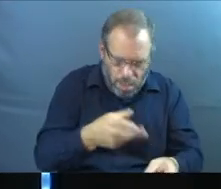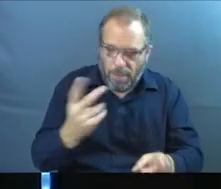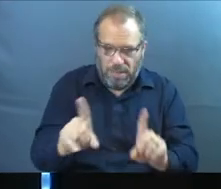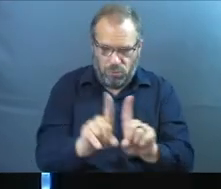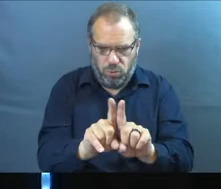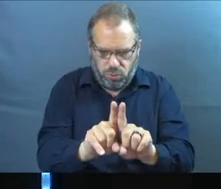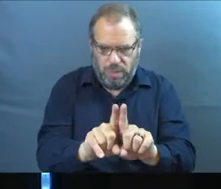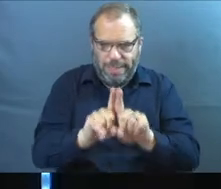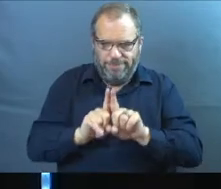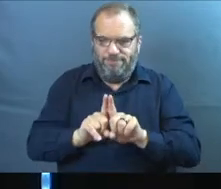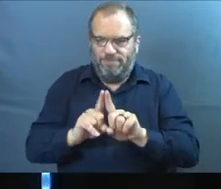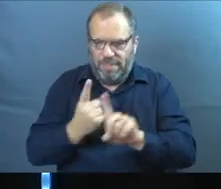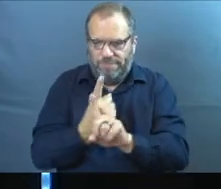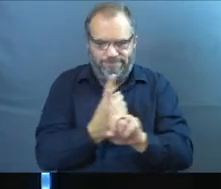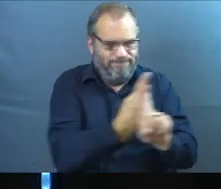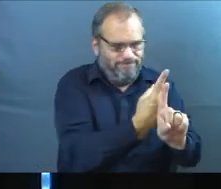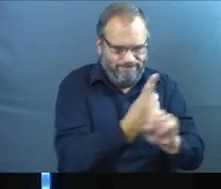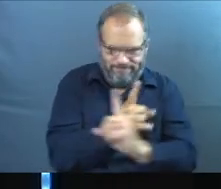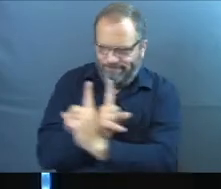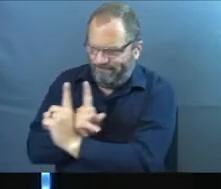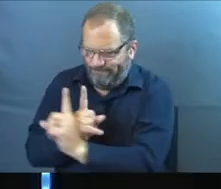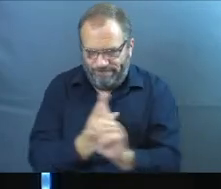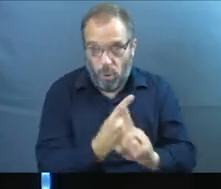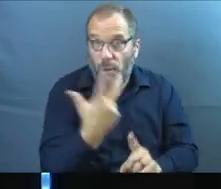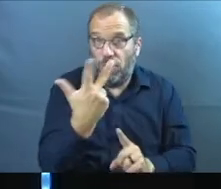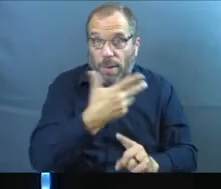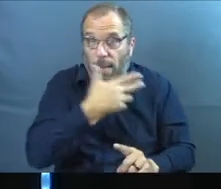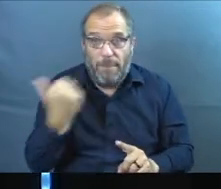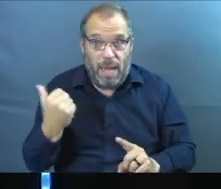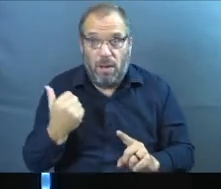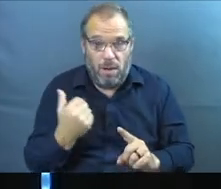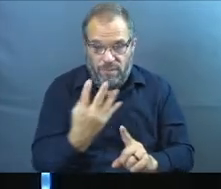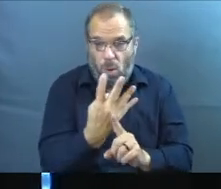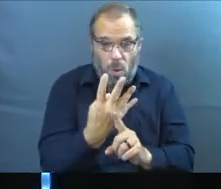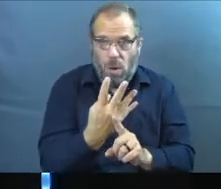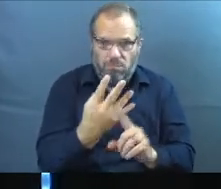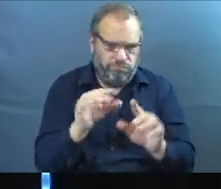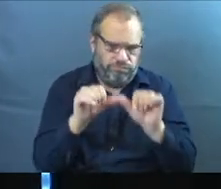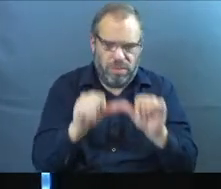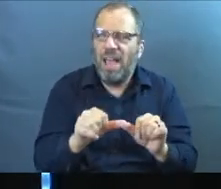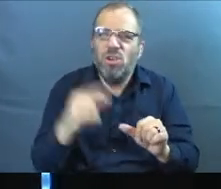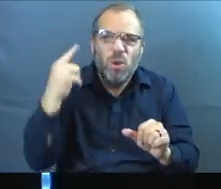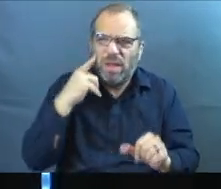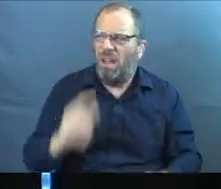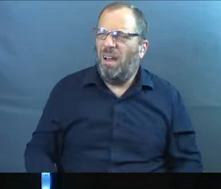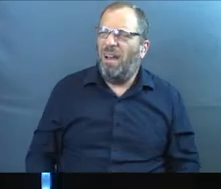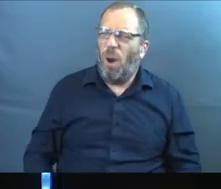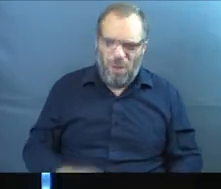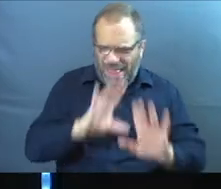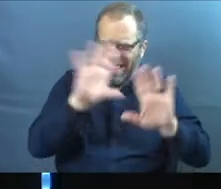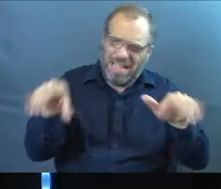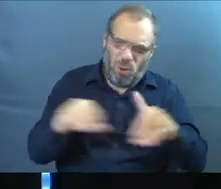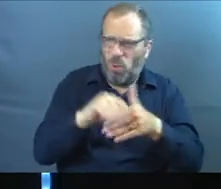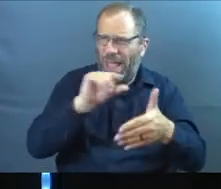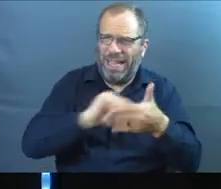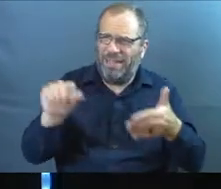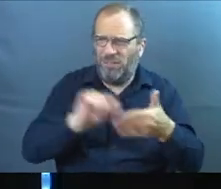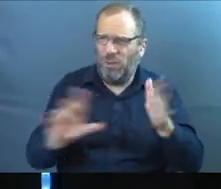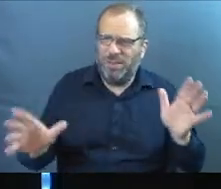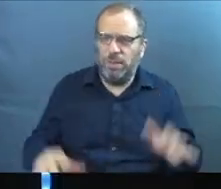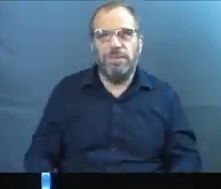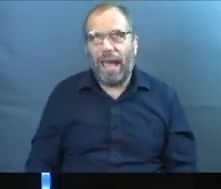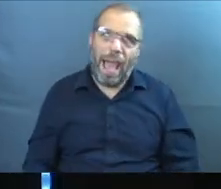can stand back to back and conquer. Three are even better, for a triple-braided cord is not easily broken. You hear that and you're like, that's a wedding verse, Pastor Ricky.